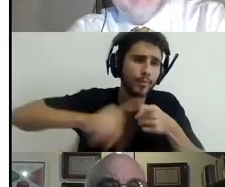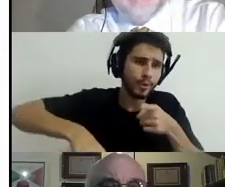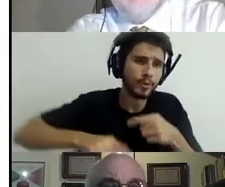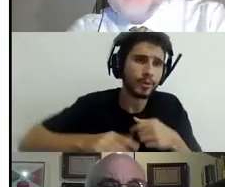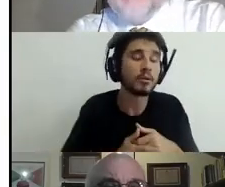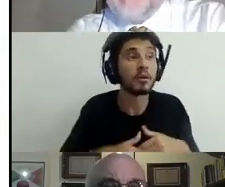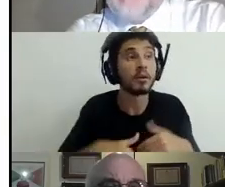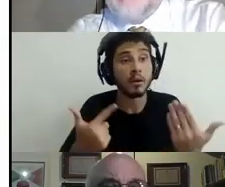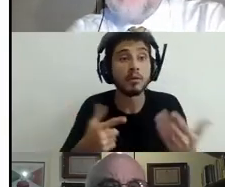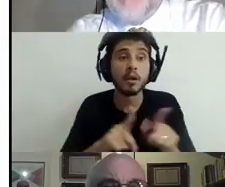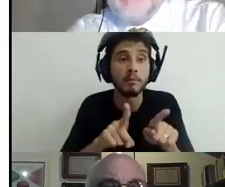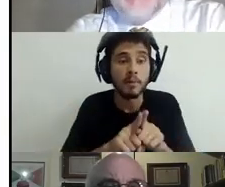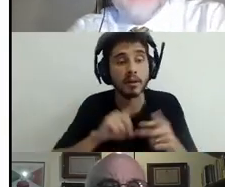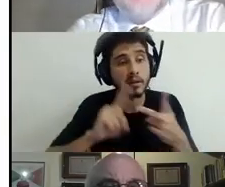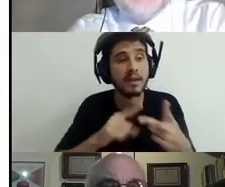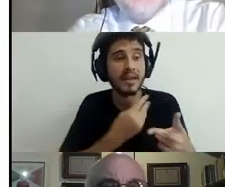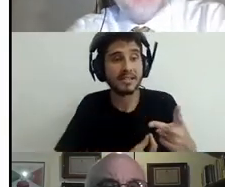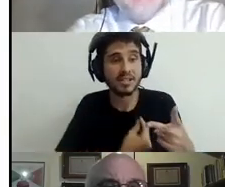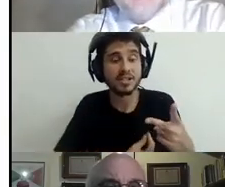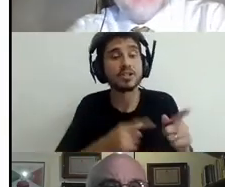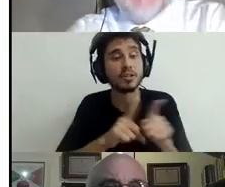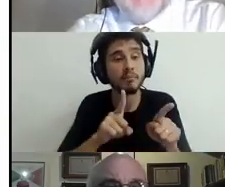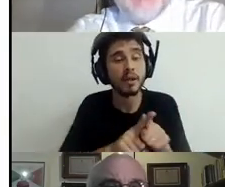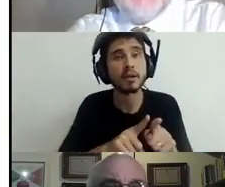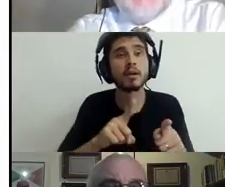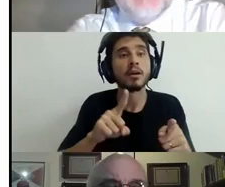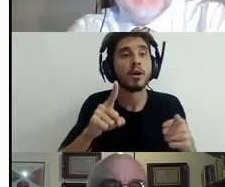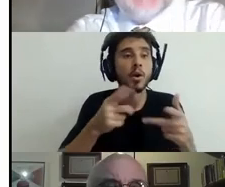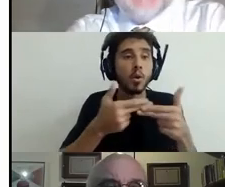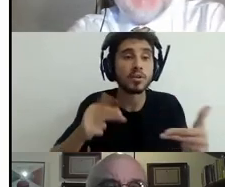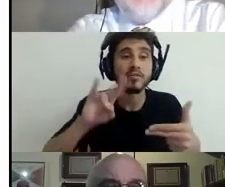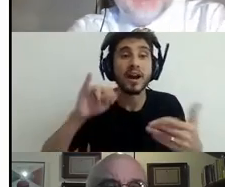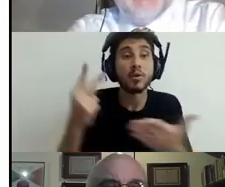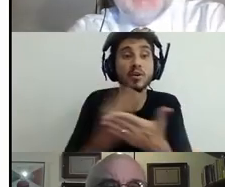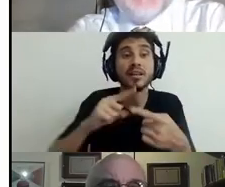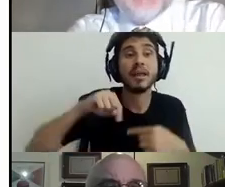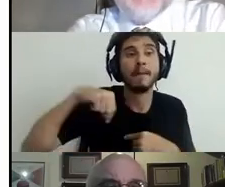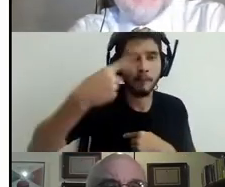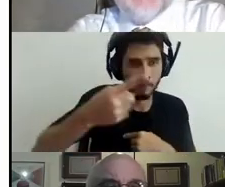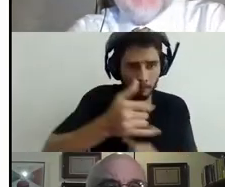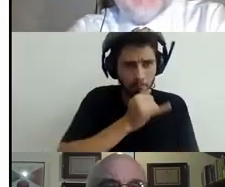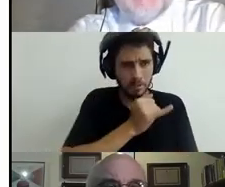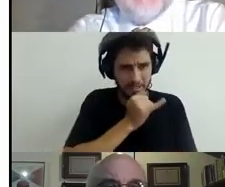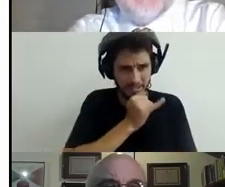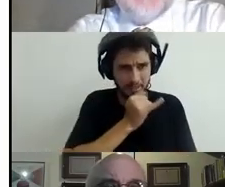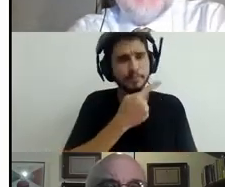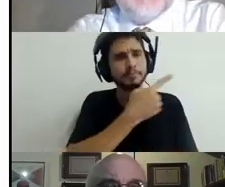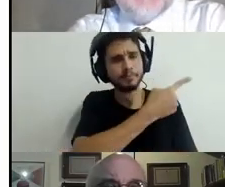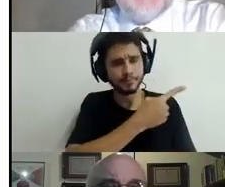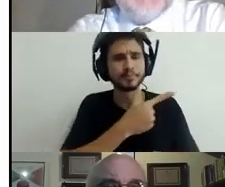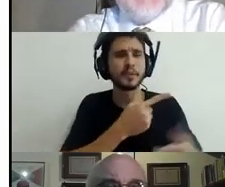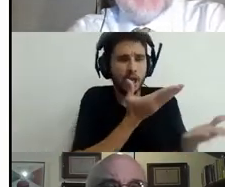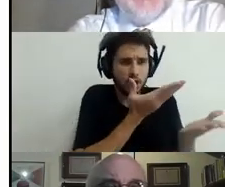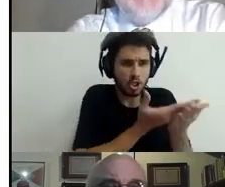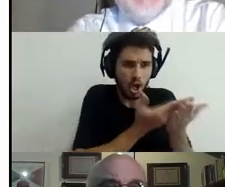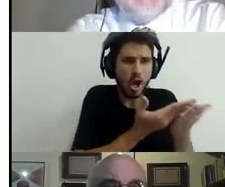well. School meals, nutrition, which was and still is really essential for huge numbers